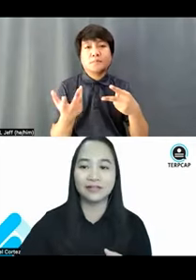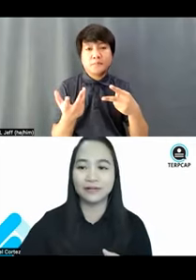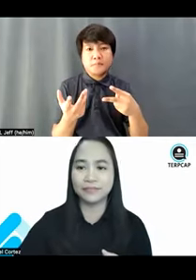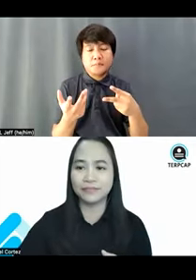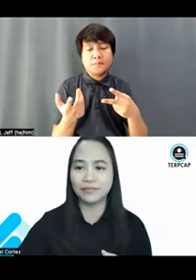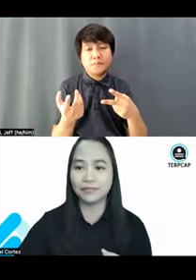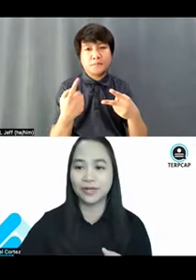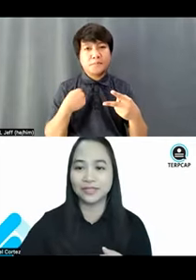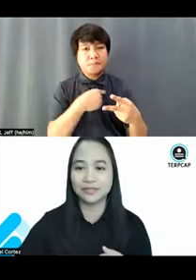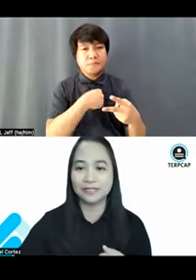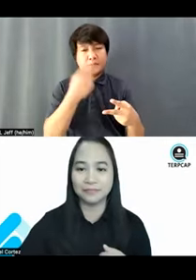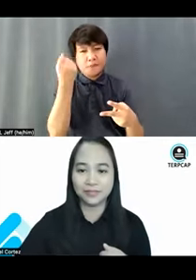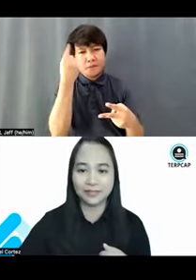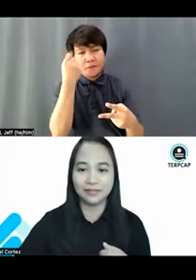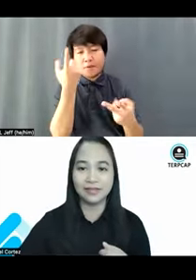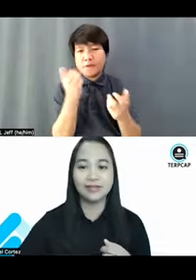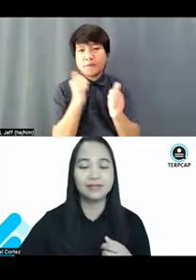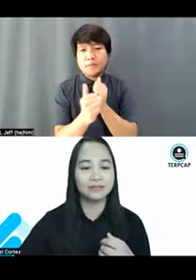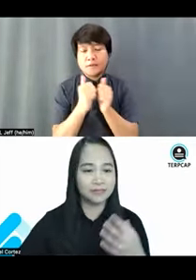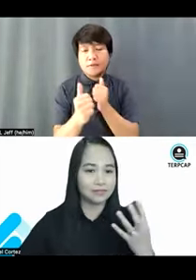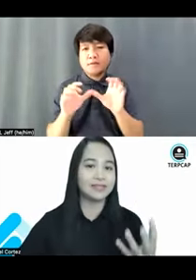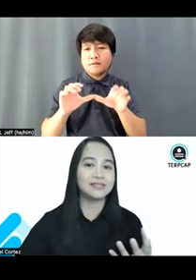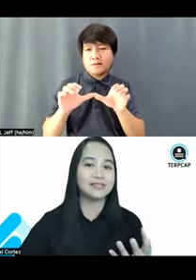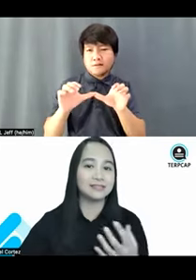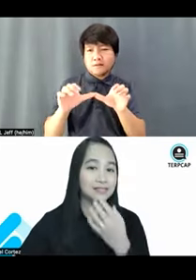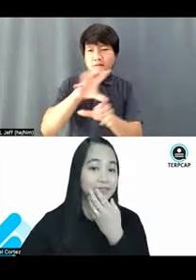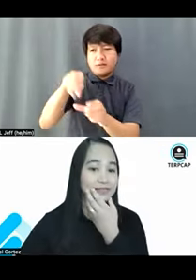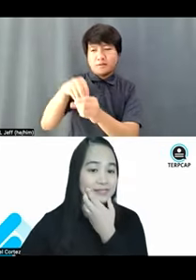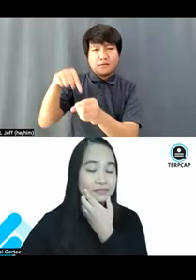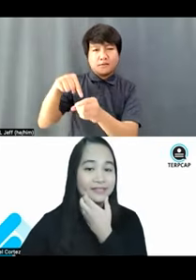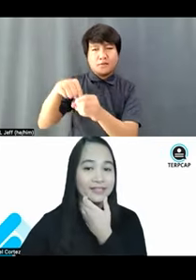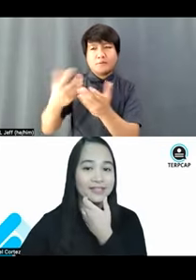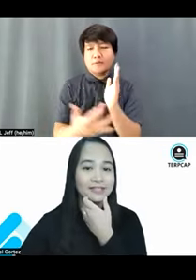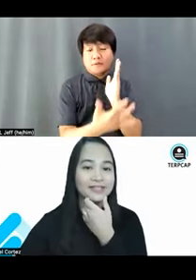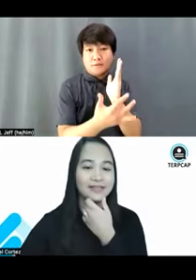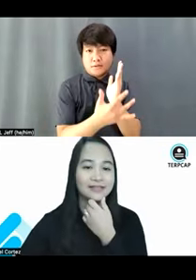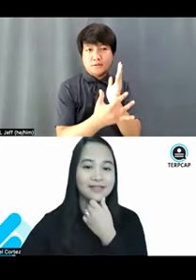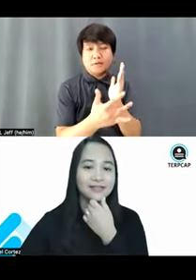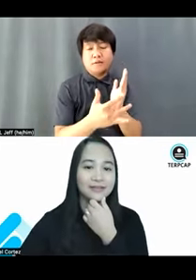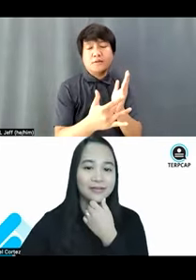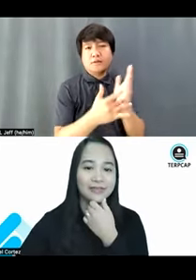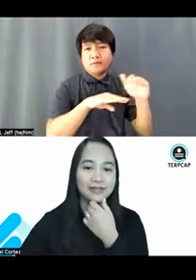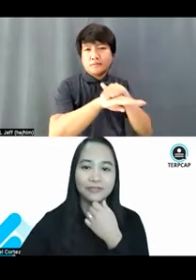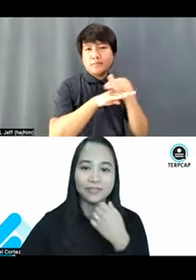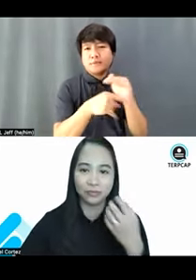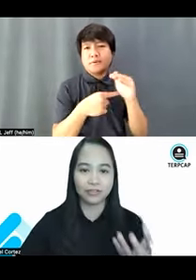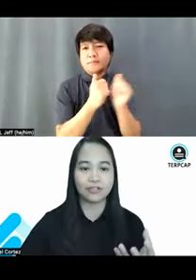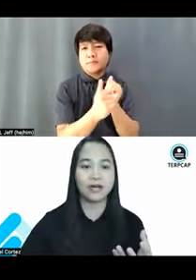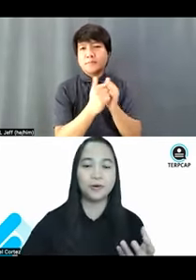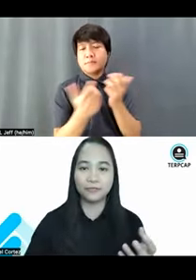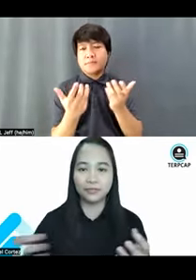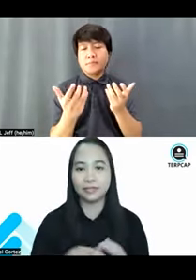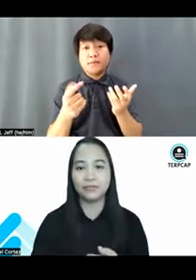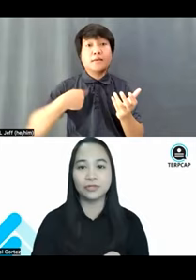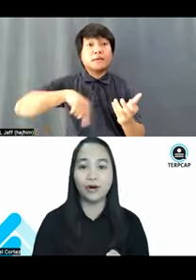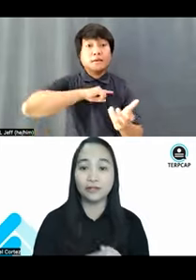what disability inclusion is and digital accessibility is. And, you know, at the end of this workshop,